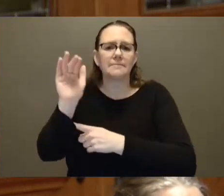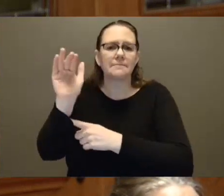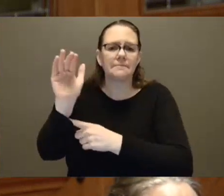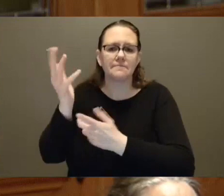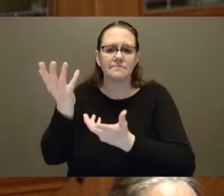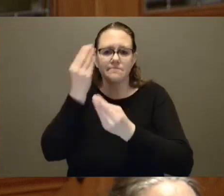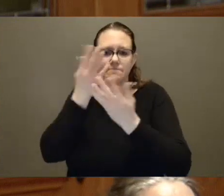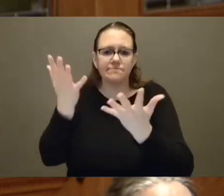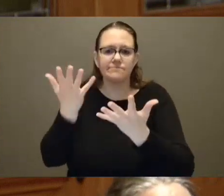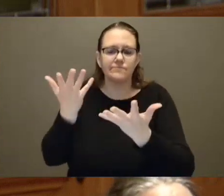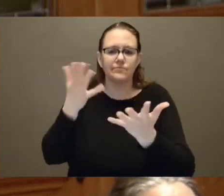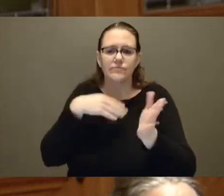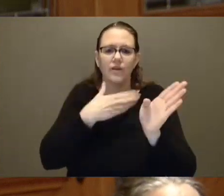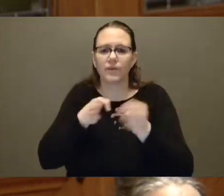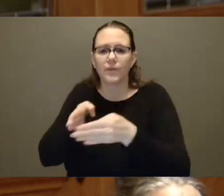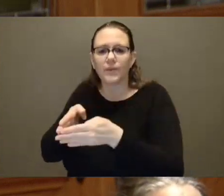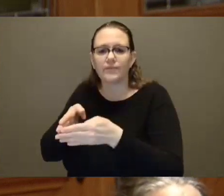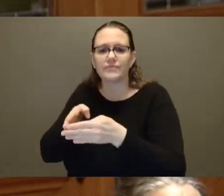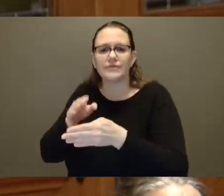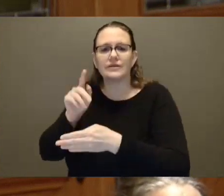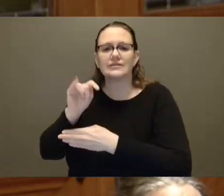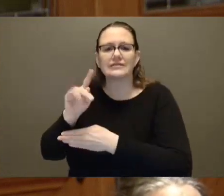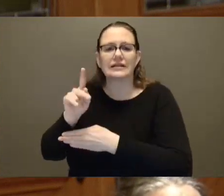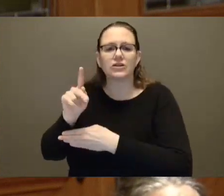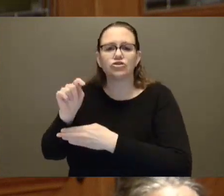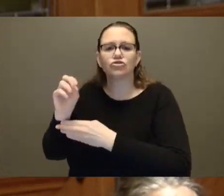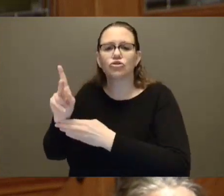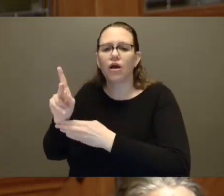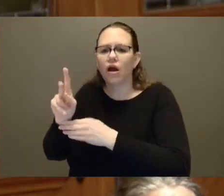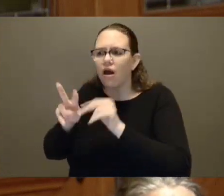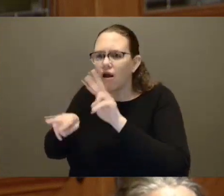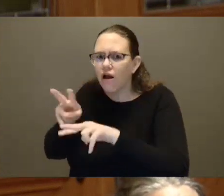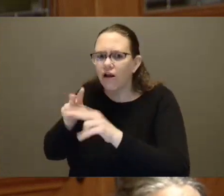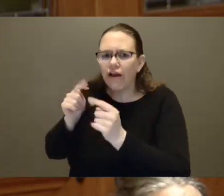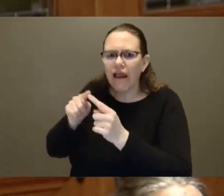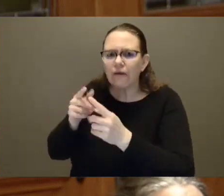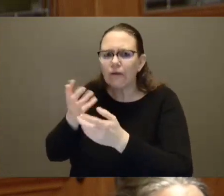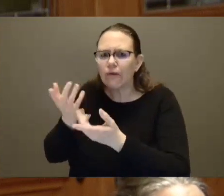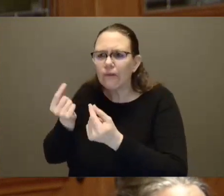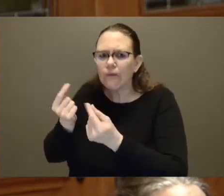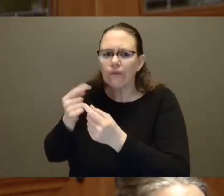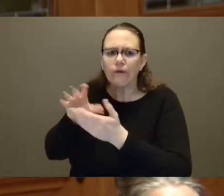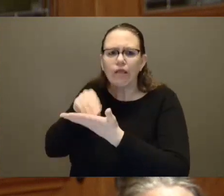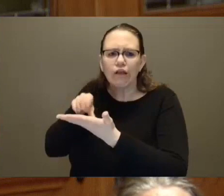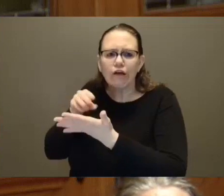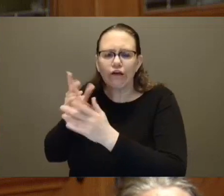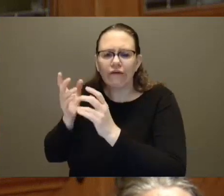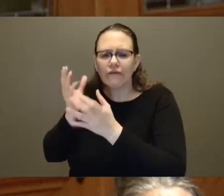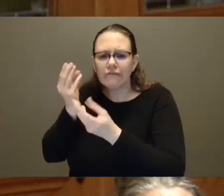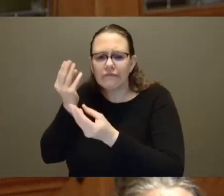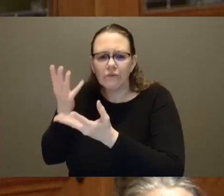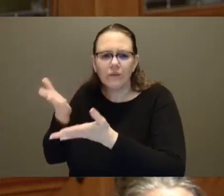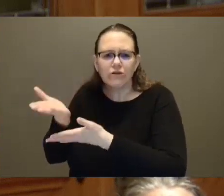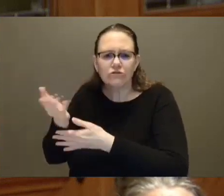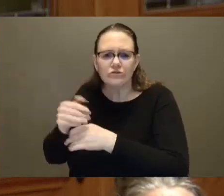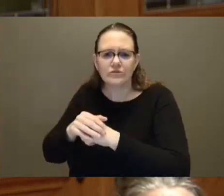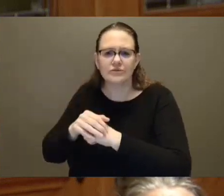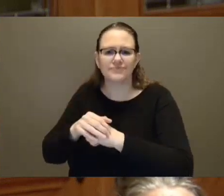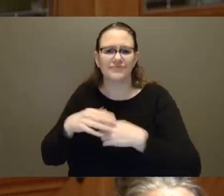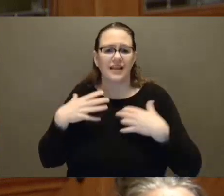IUDs. It has sparked yet another discussion about the health system and how it dismisses and denies women's pain.